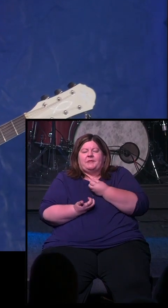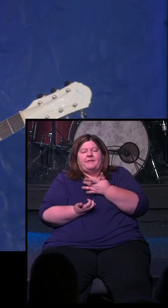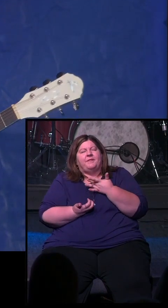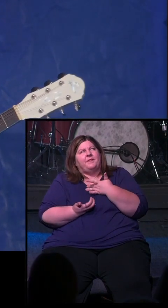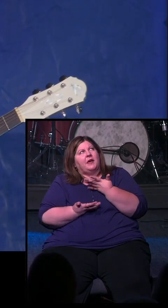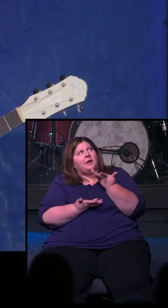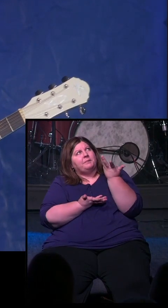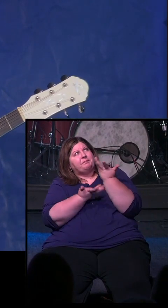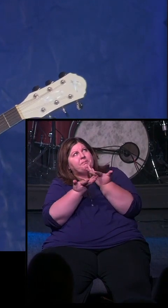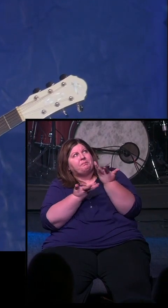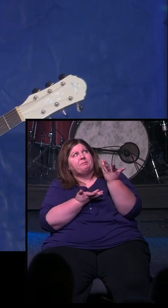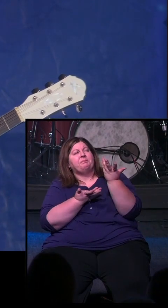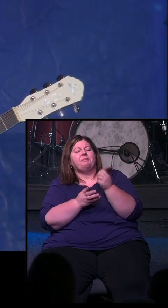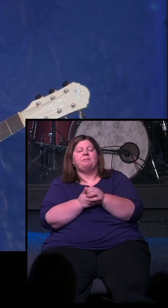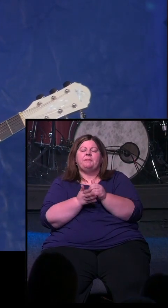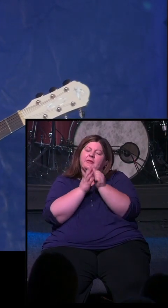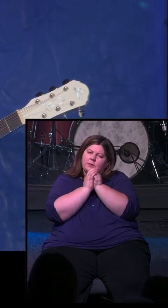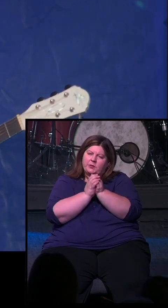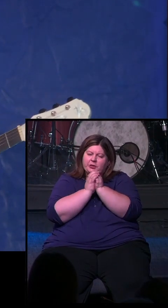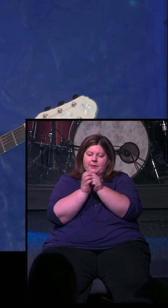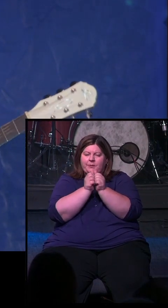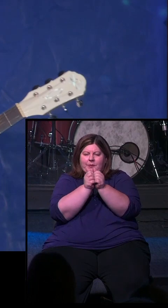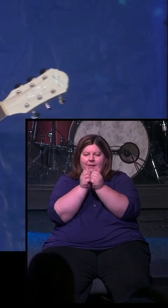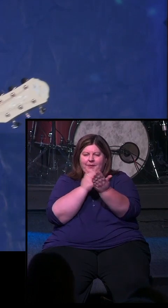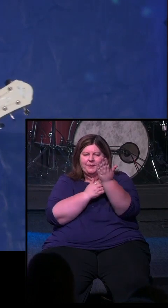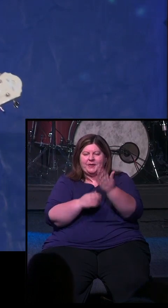bow in reverence, and let's worship together this morning.